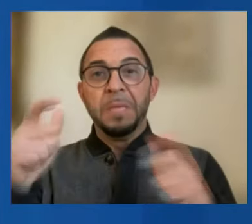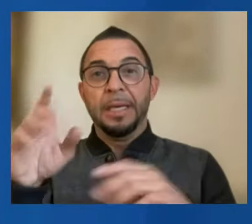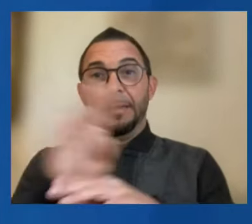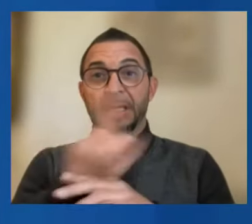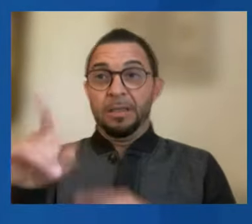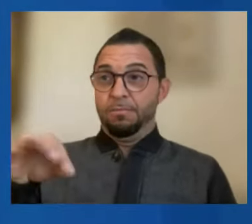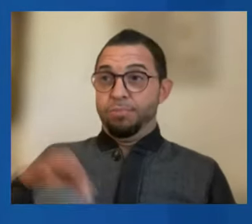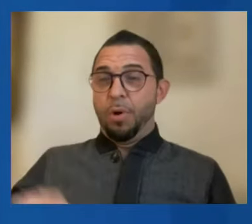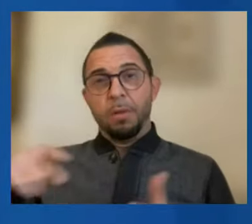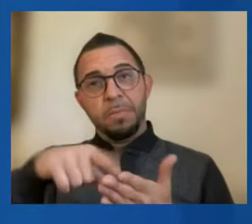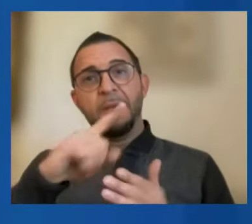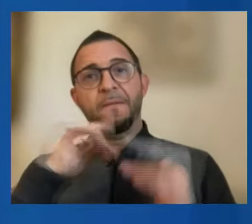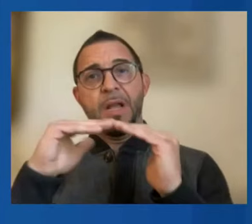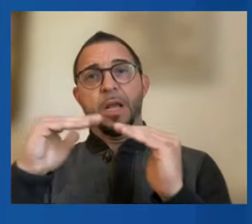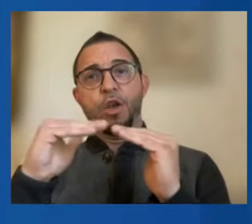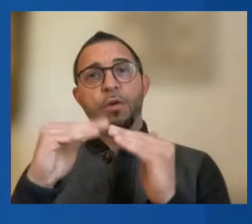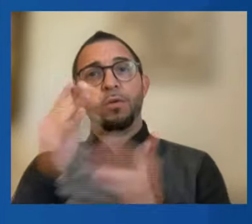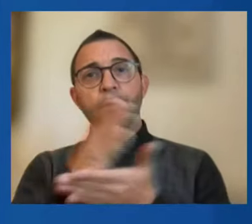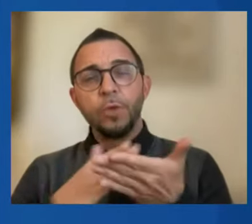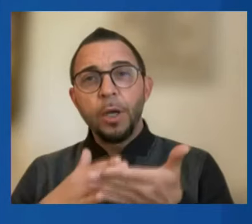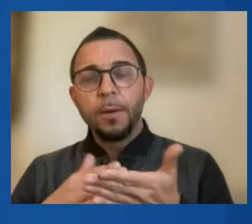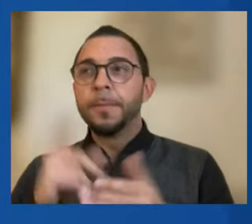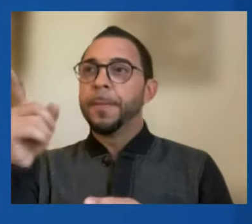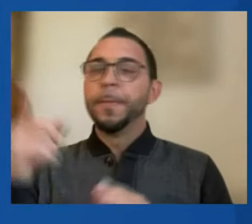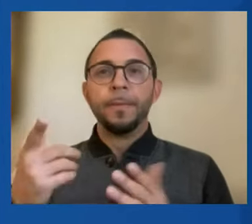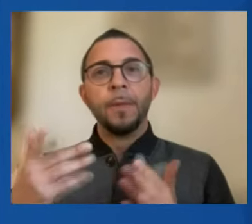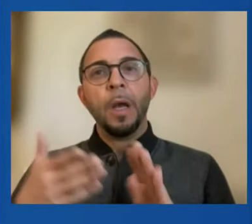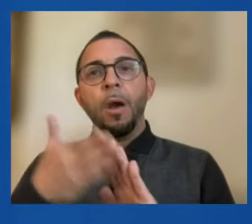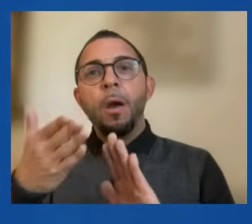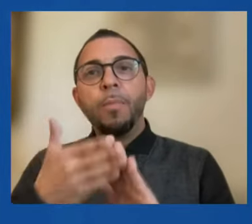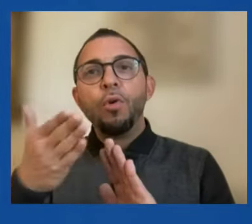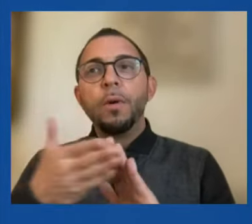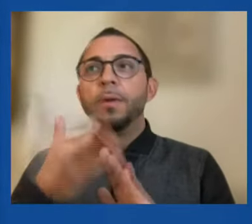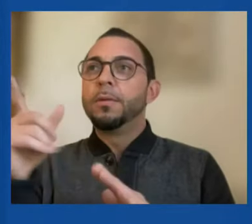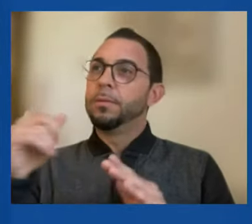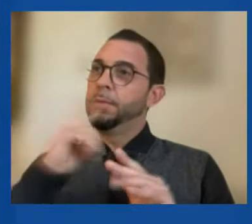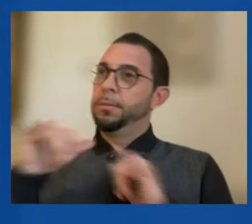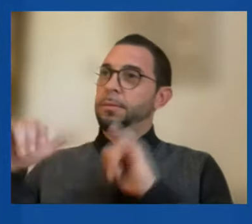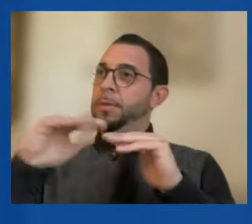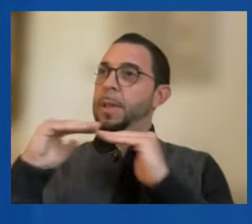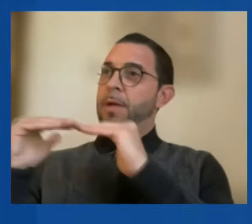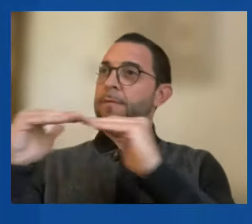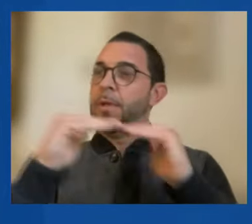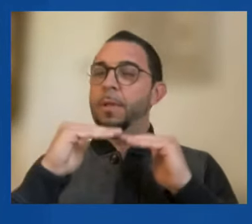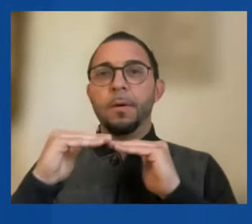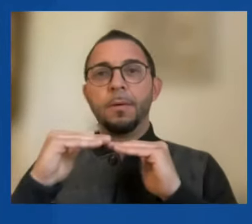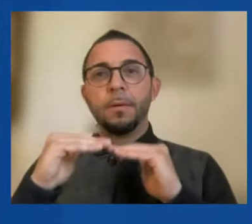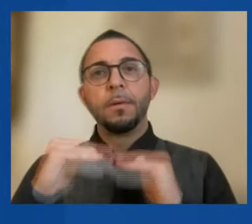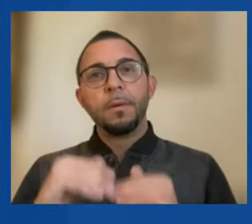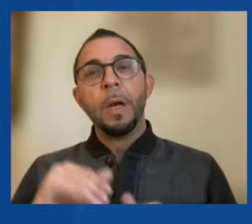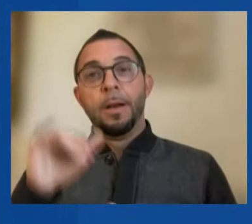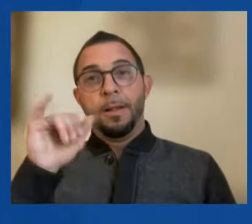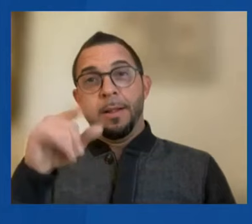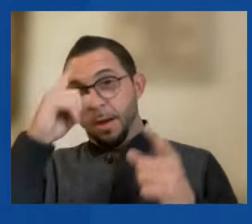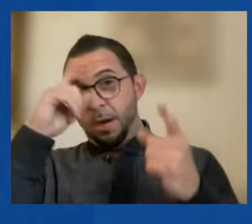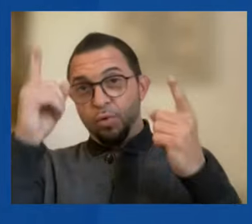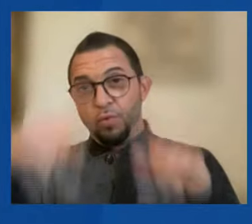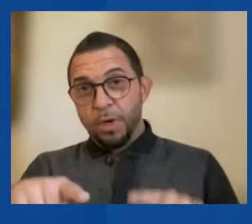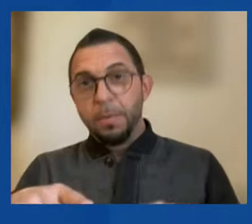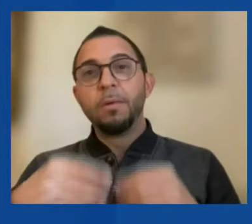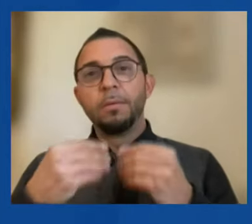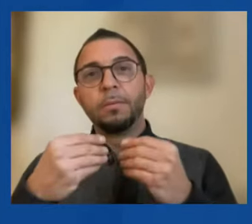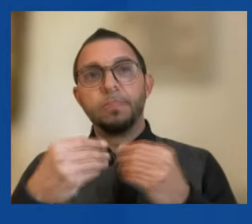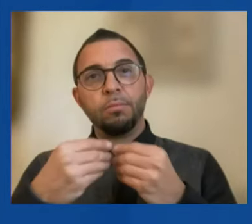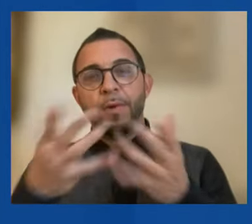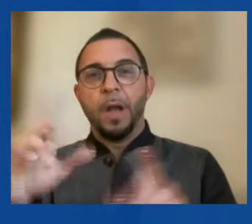fair share and operate on a level playing field, the deal will provide governments around the world